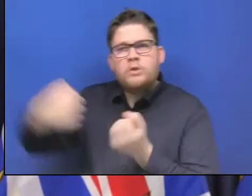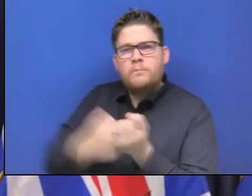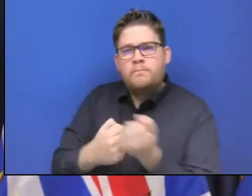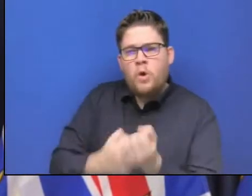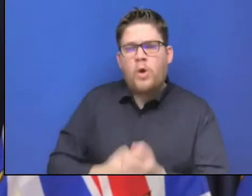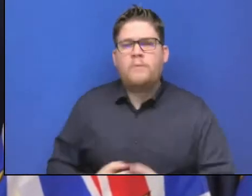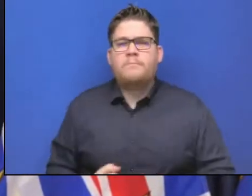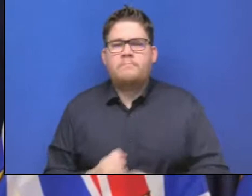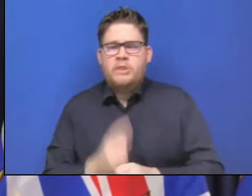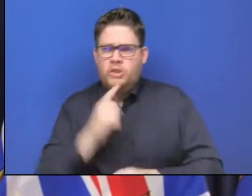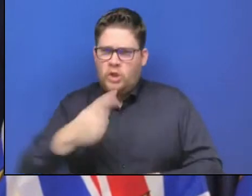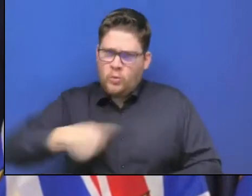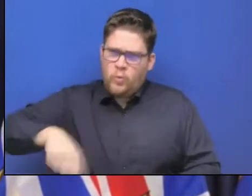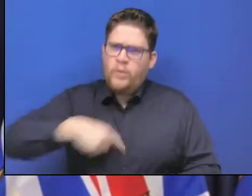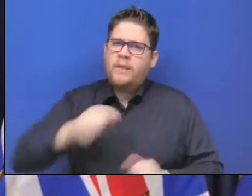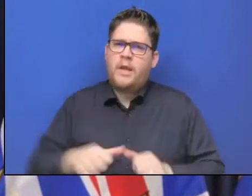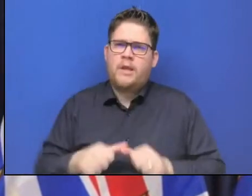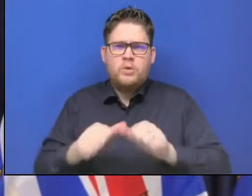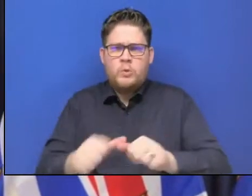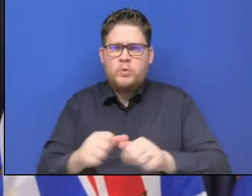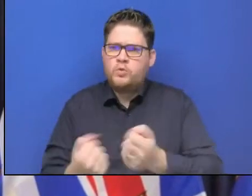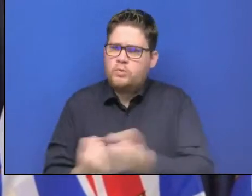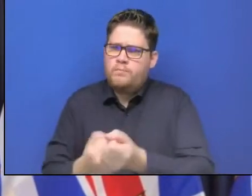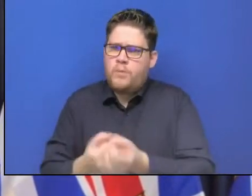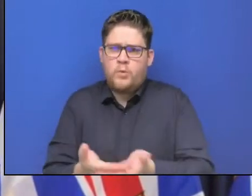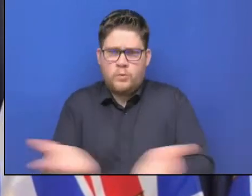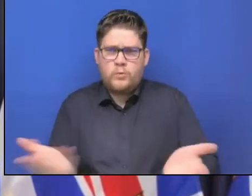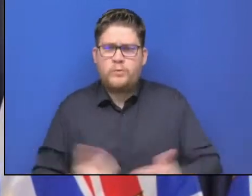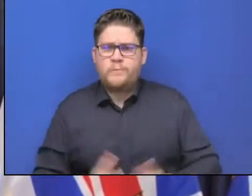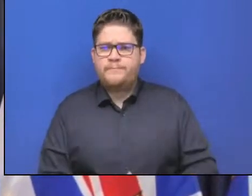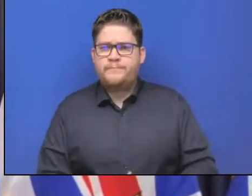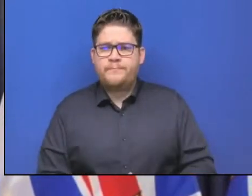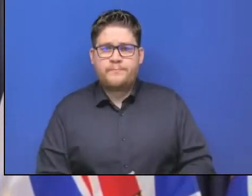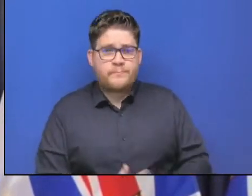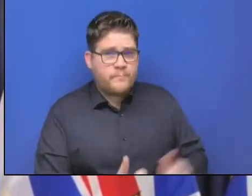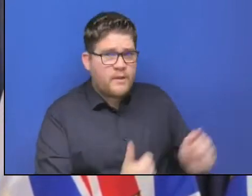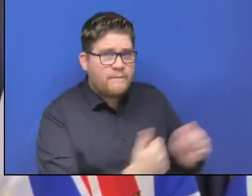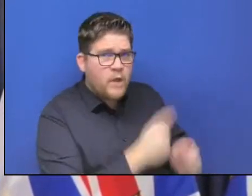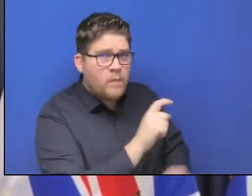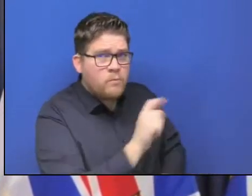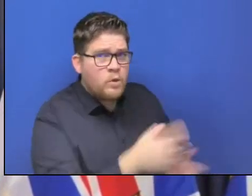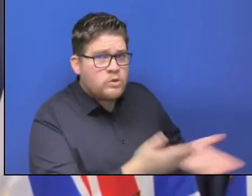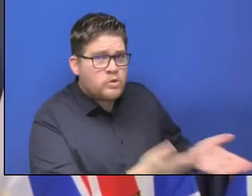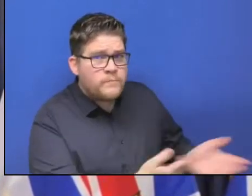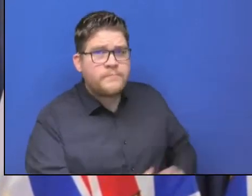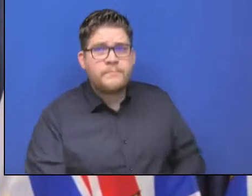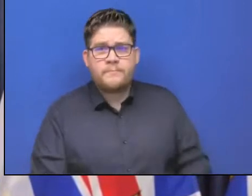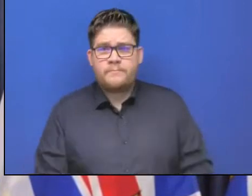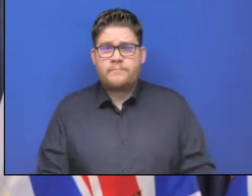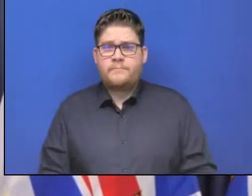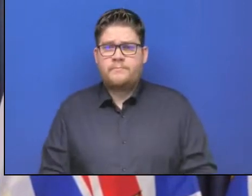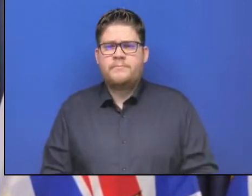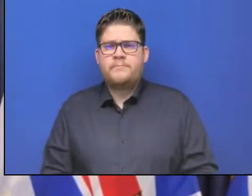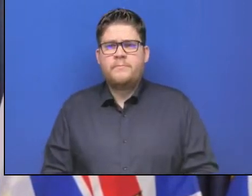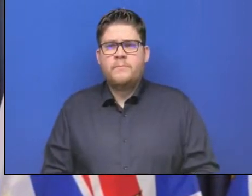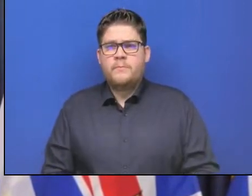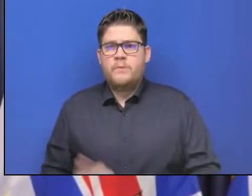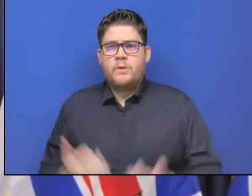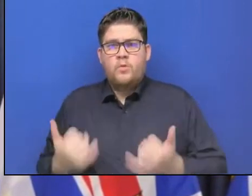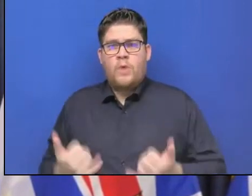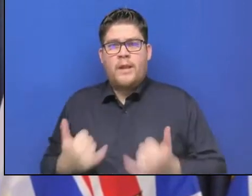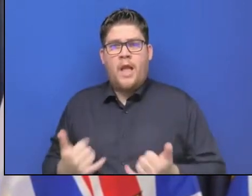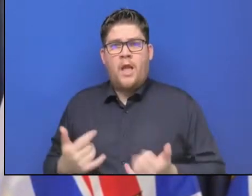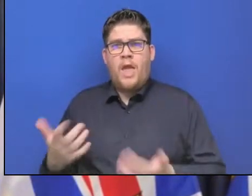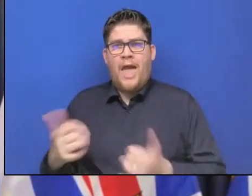deal with those kinds of situations. Do you have a follow-up? Yes, but they can't pay any payment